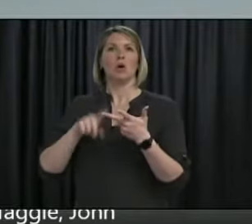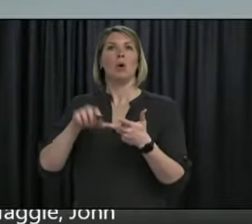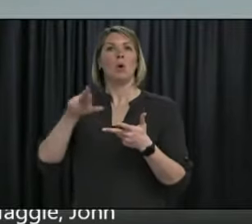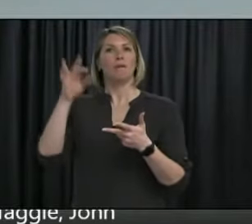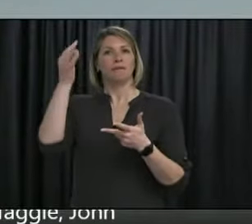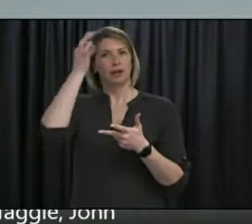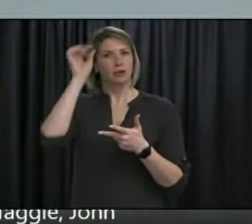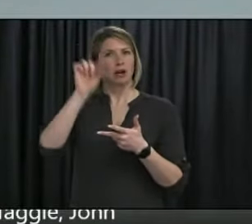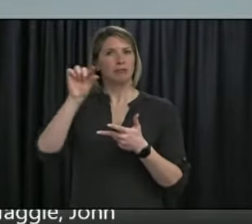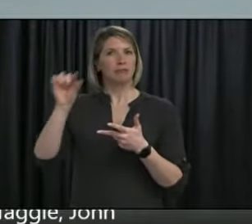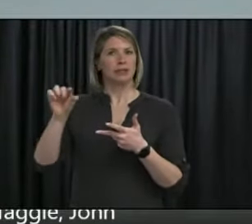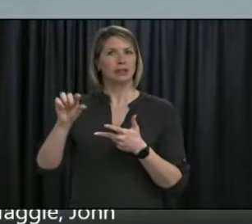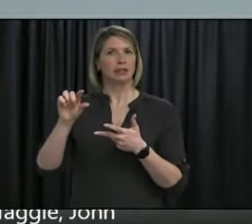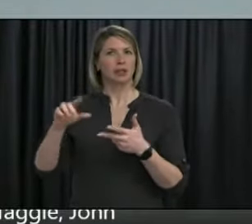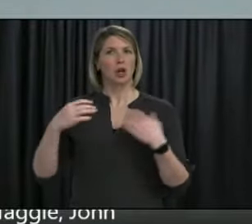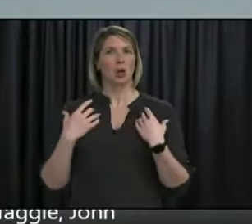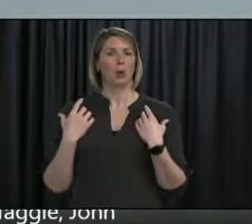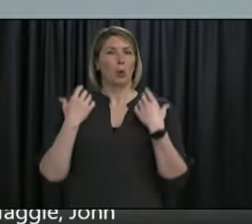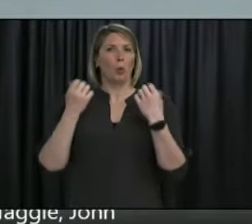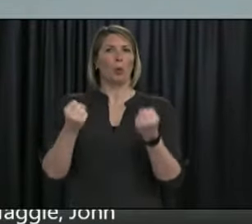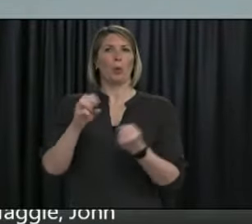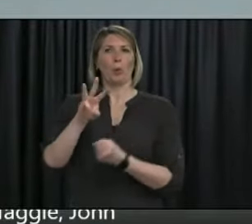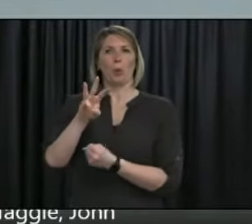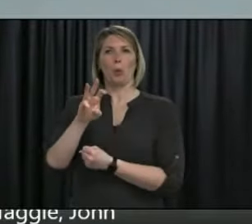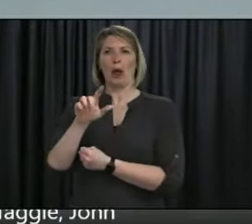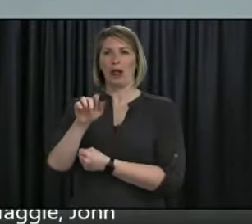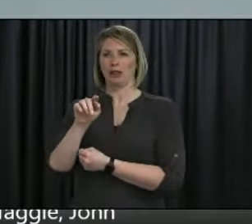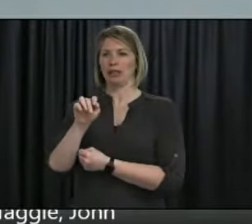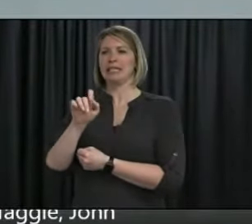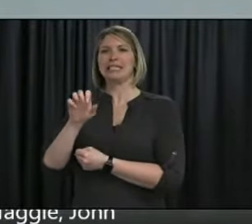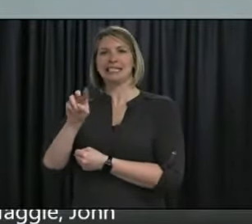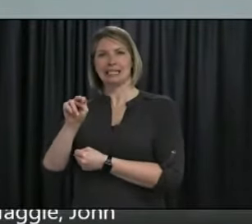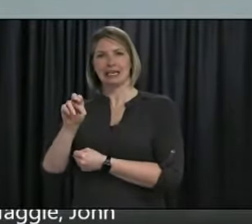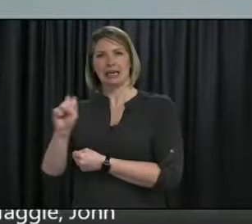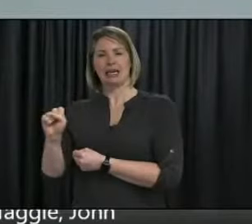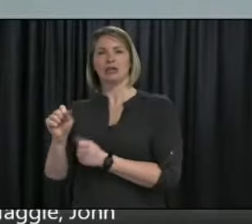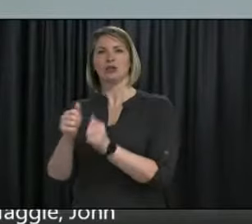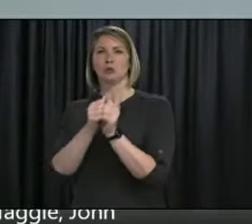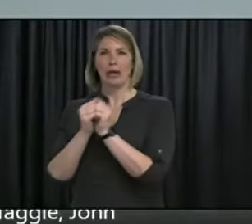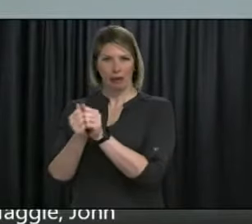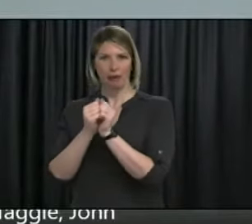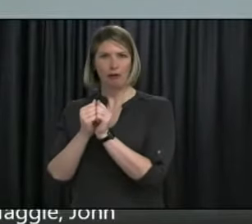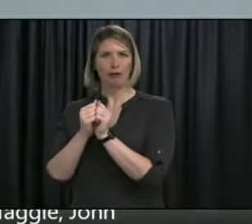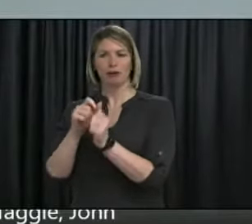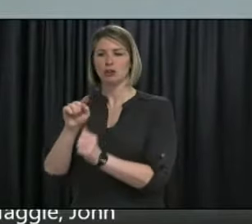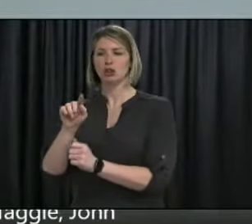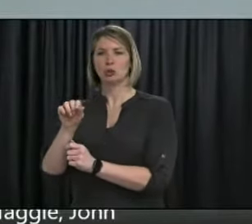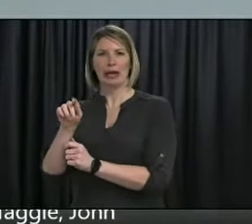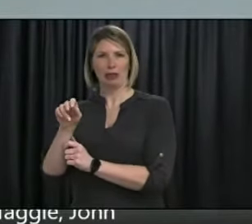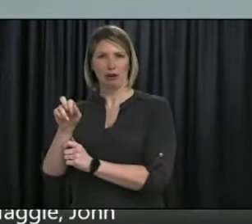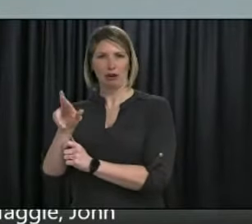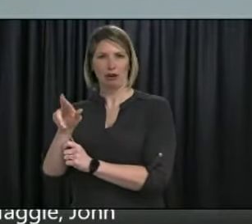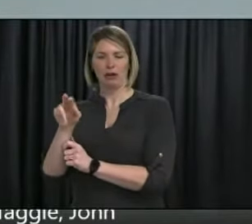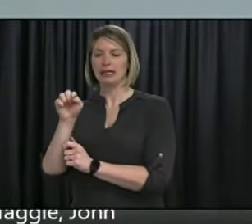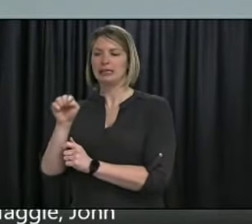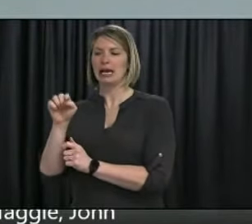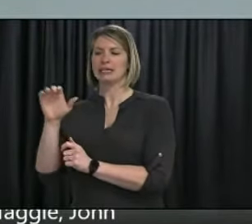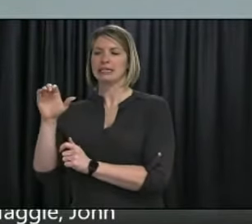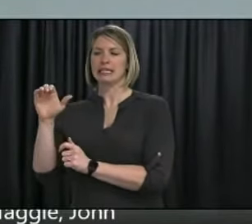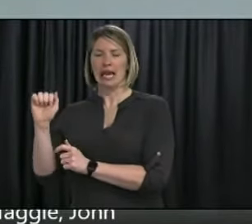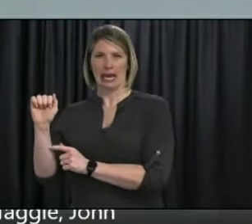provides services of a similar nature online and via phone. It also